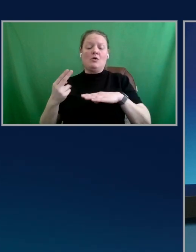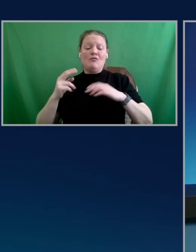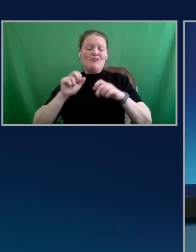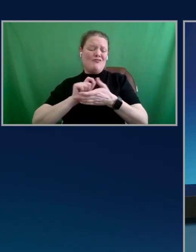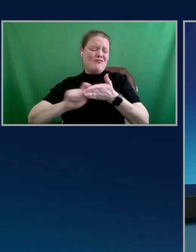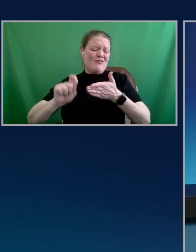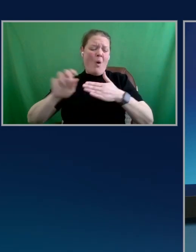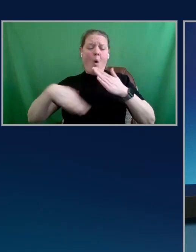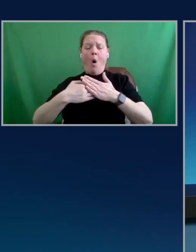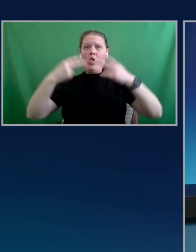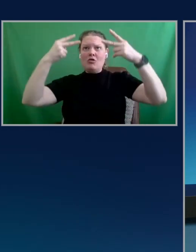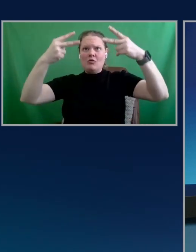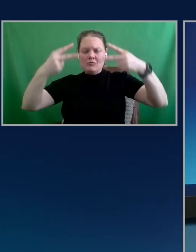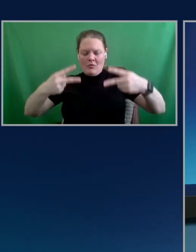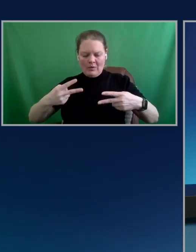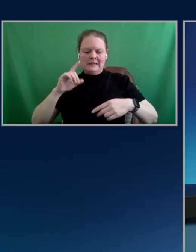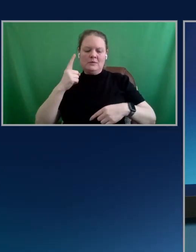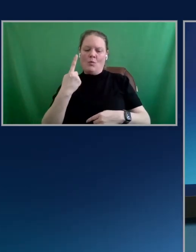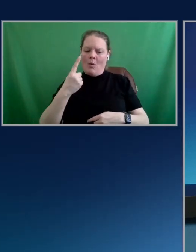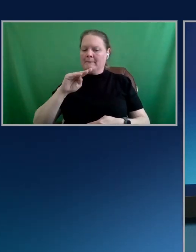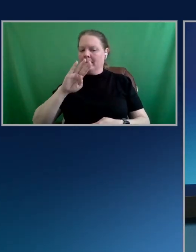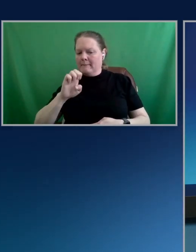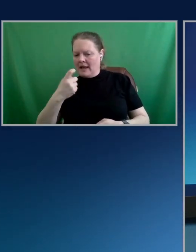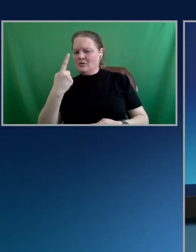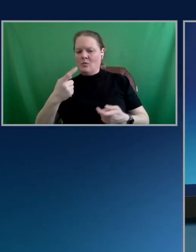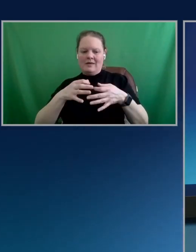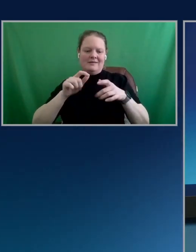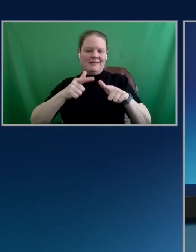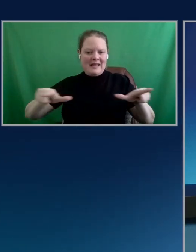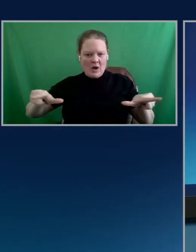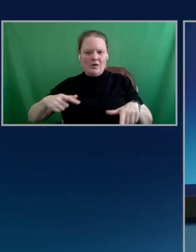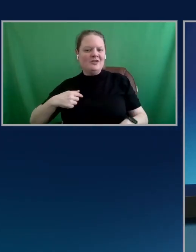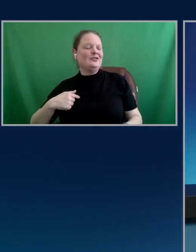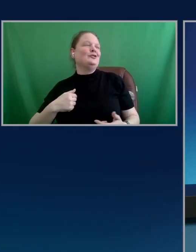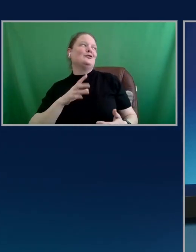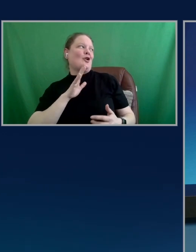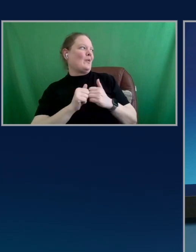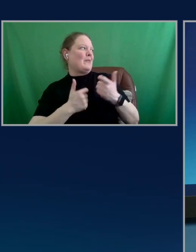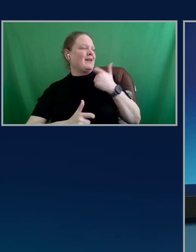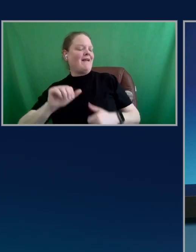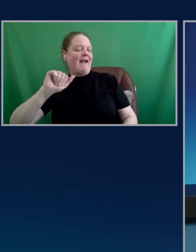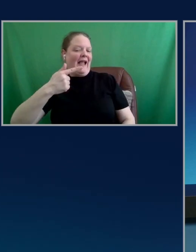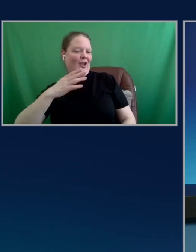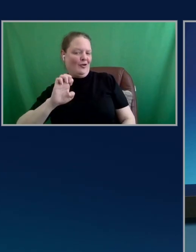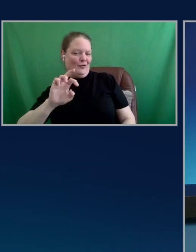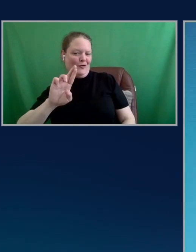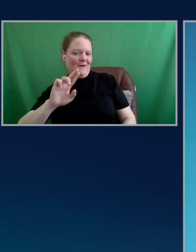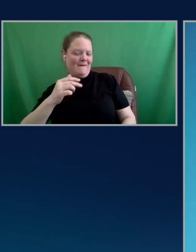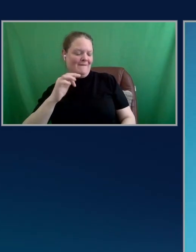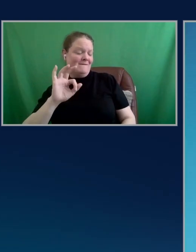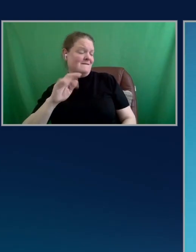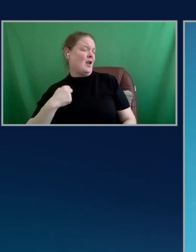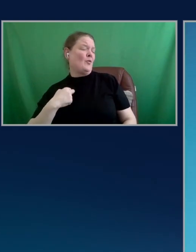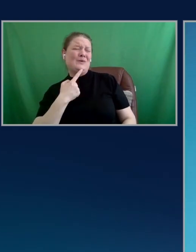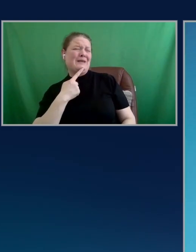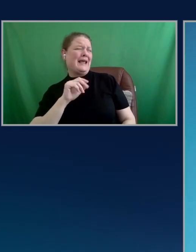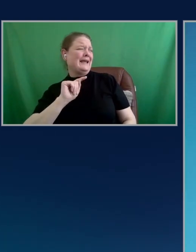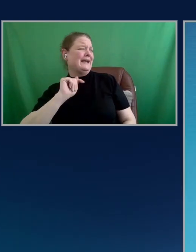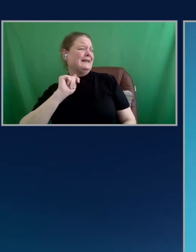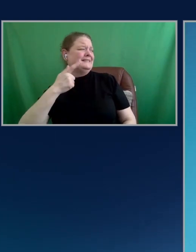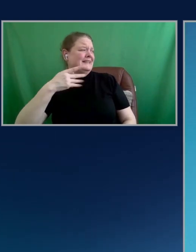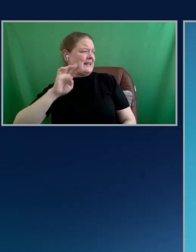language. You're talking to a big Angular fan too. So when you say TypeScript, I'm just, I'm on board fully. So yeah,